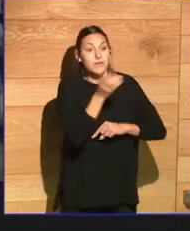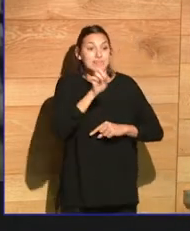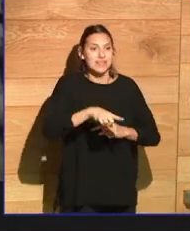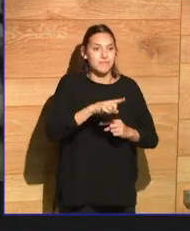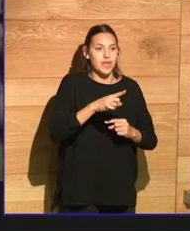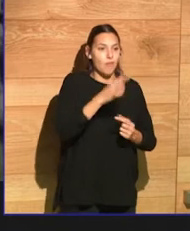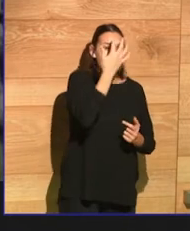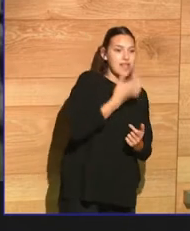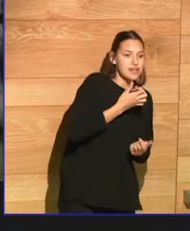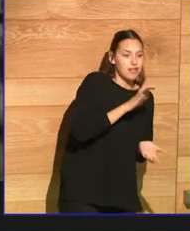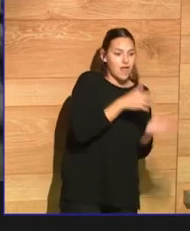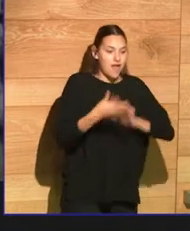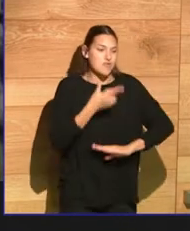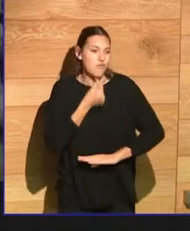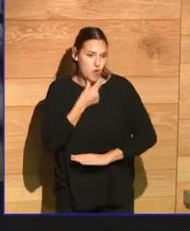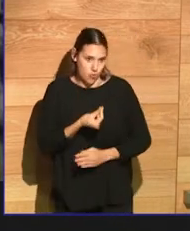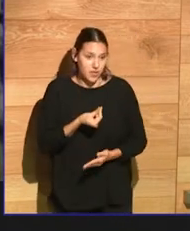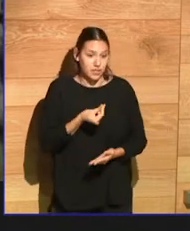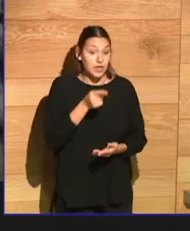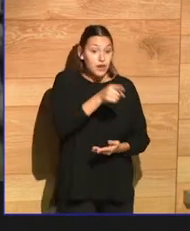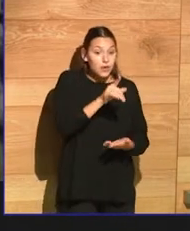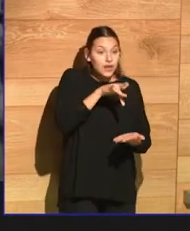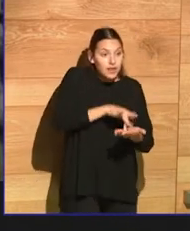version of what I had depicted in my novel.